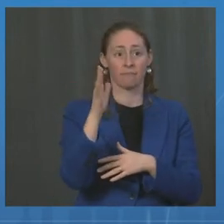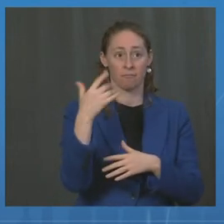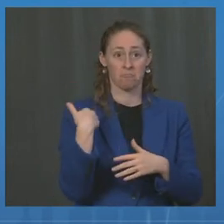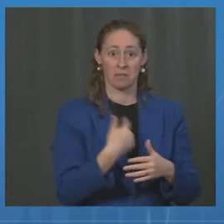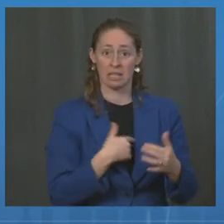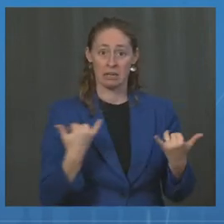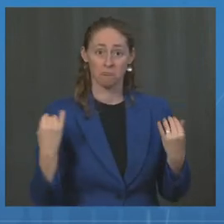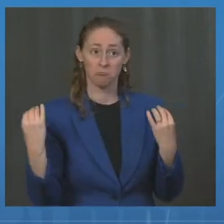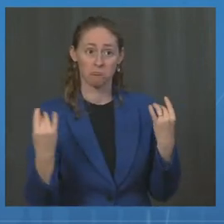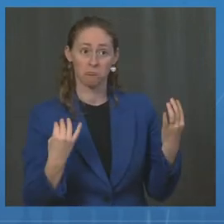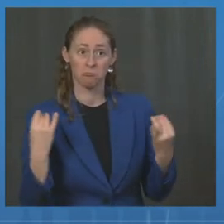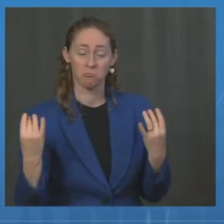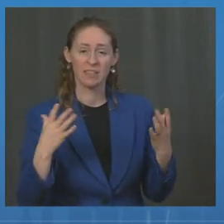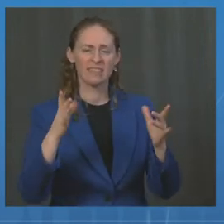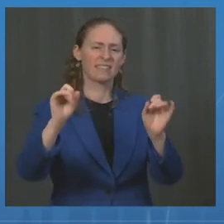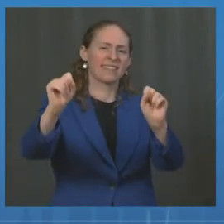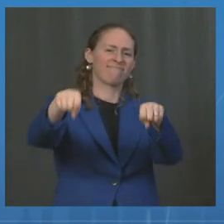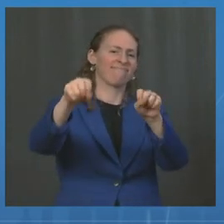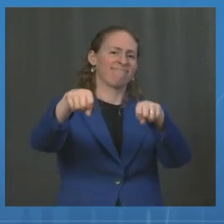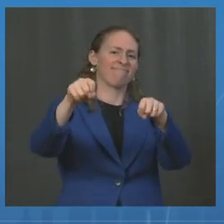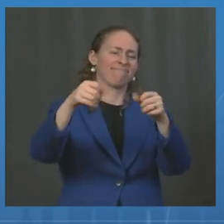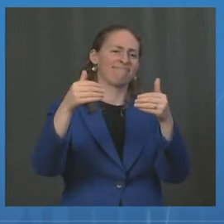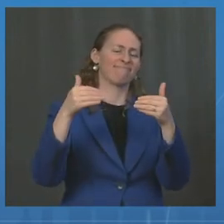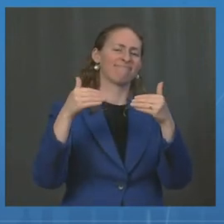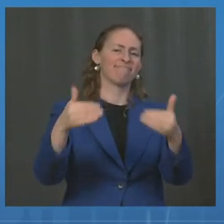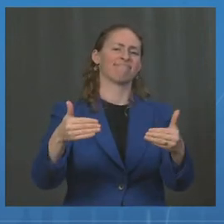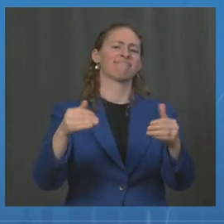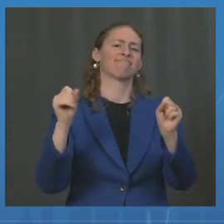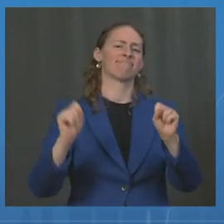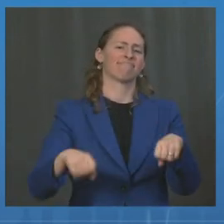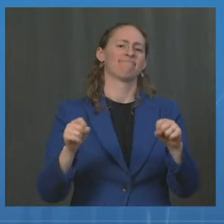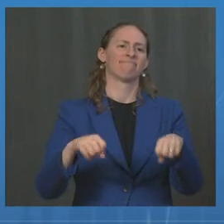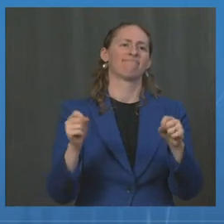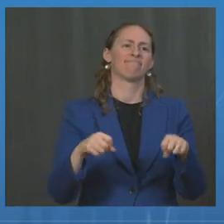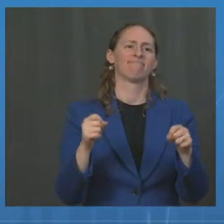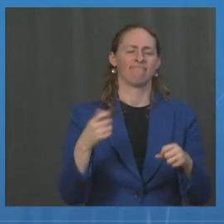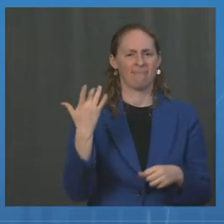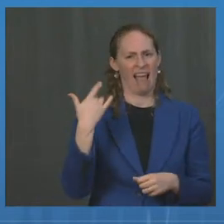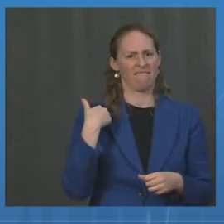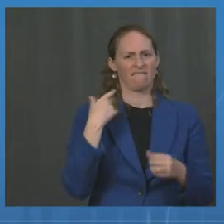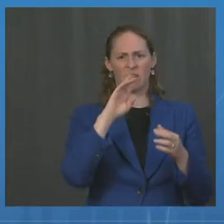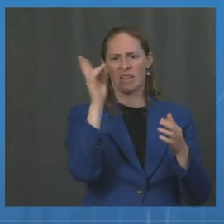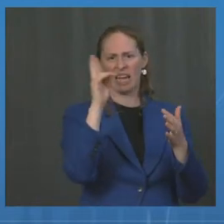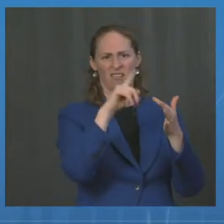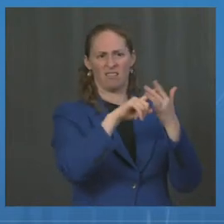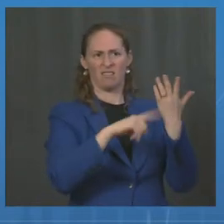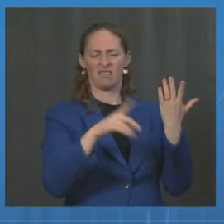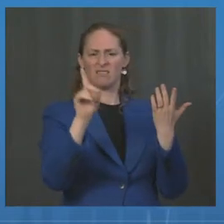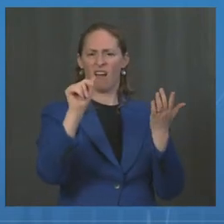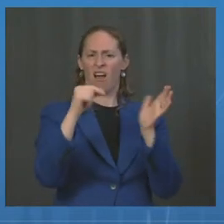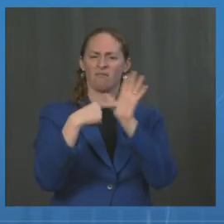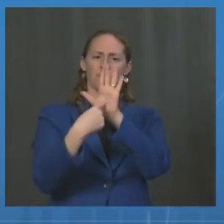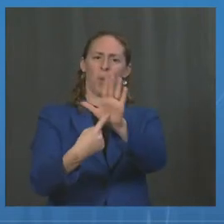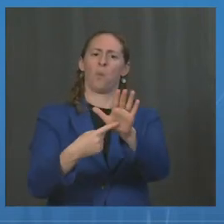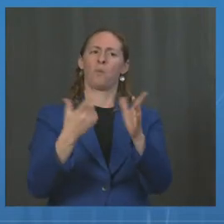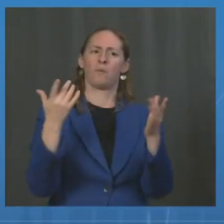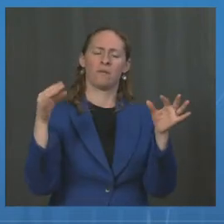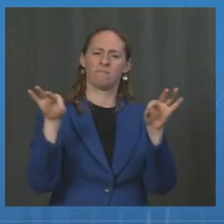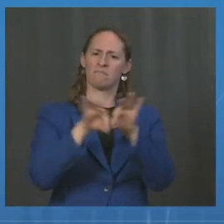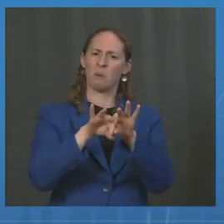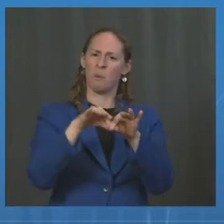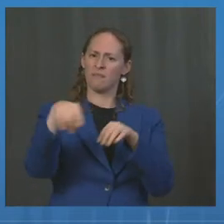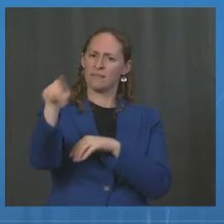support very strongly the rationale for such an approach based on the very favorable